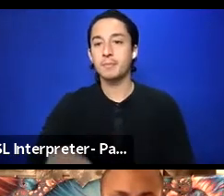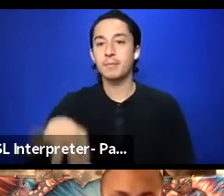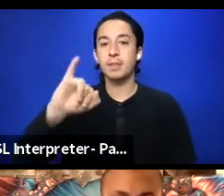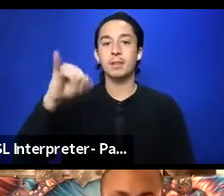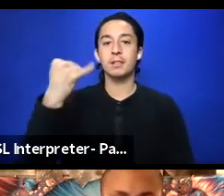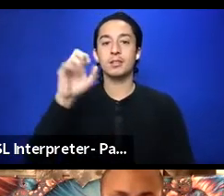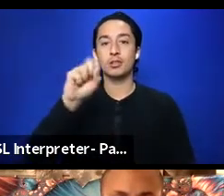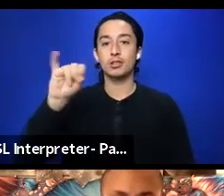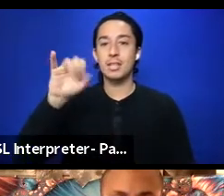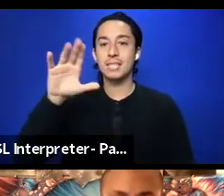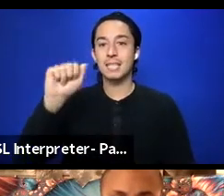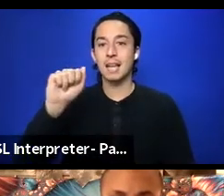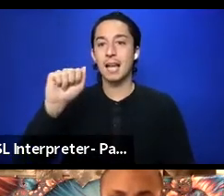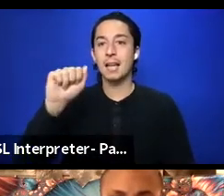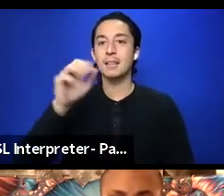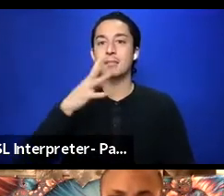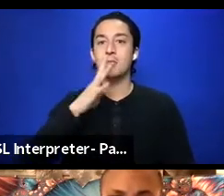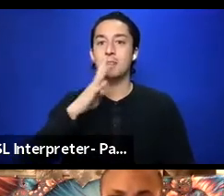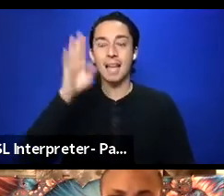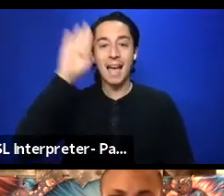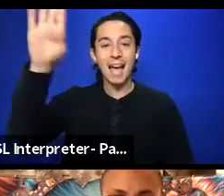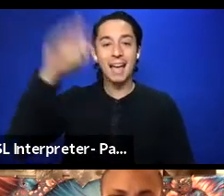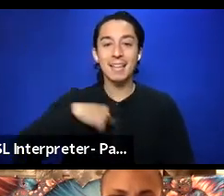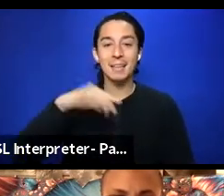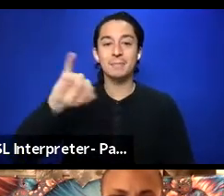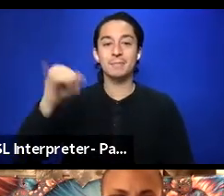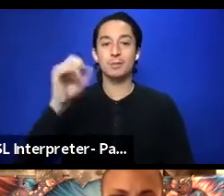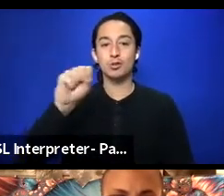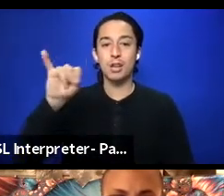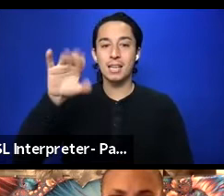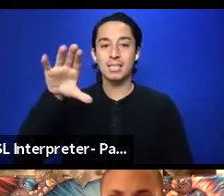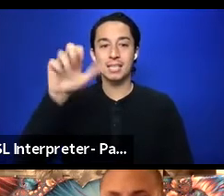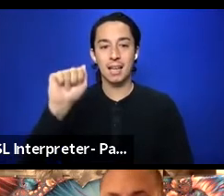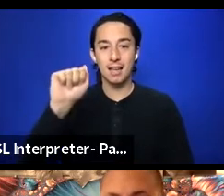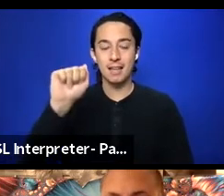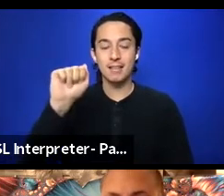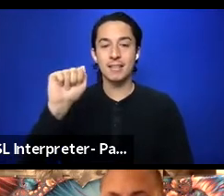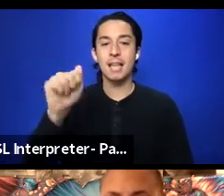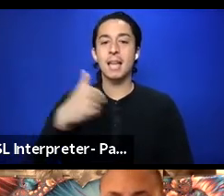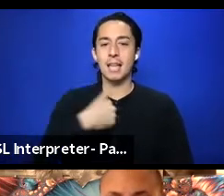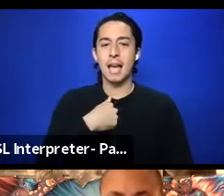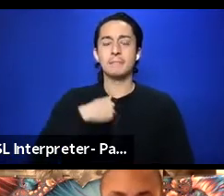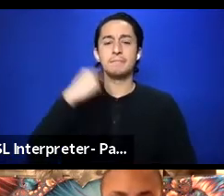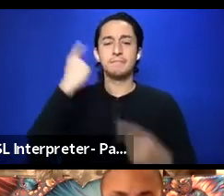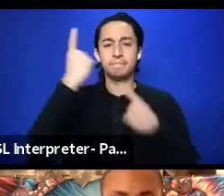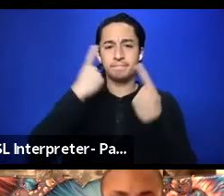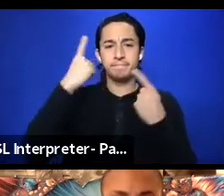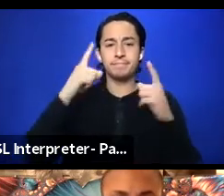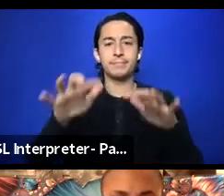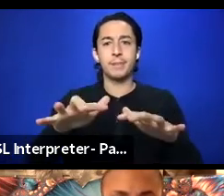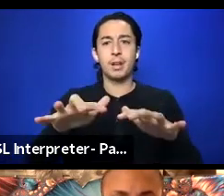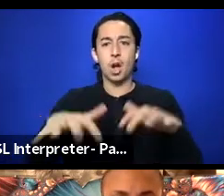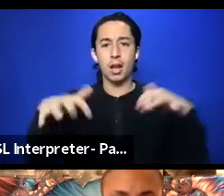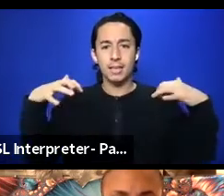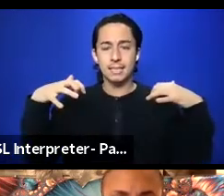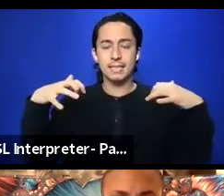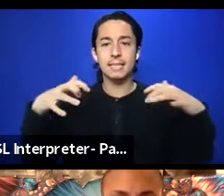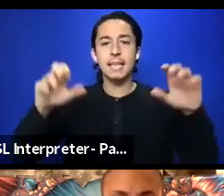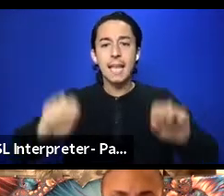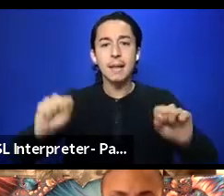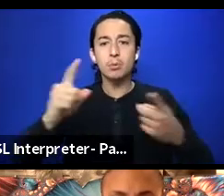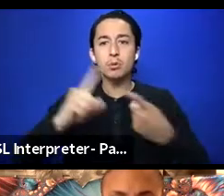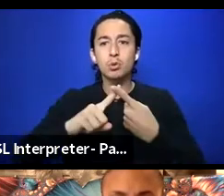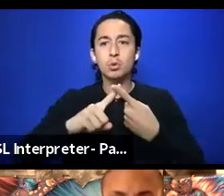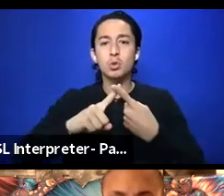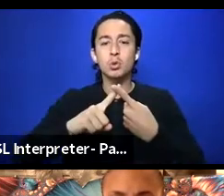Hi, I'm Jessica. I was just thinking an audience that's, that's able to sit in